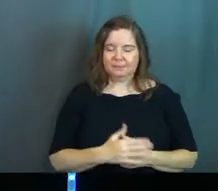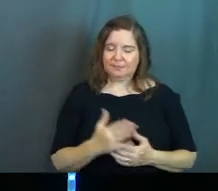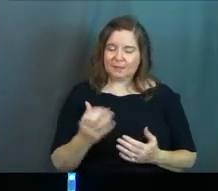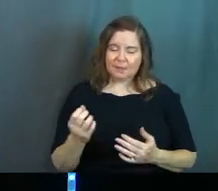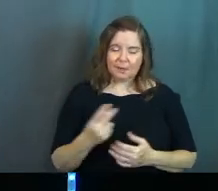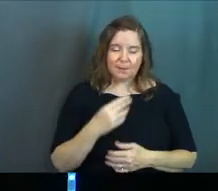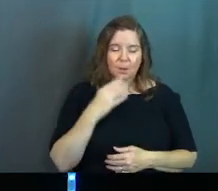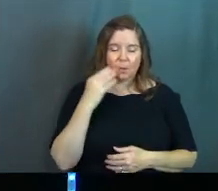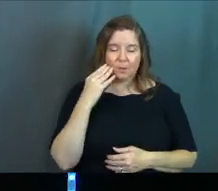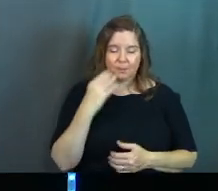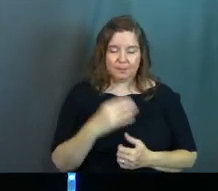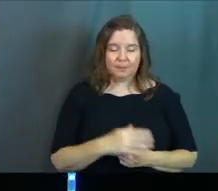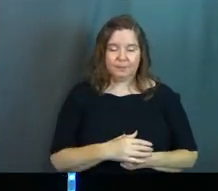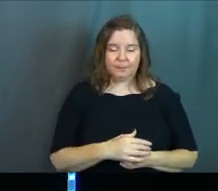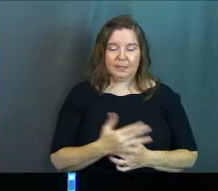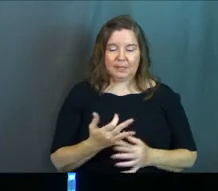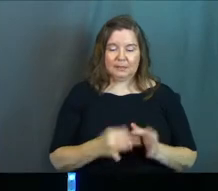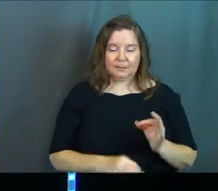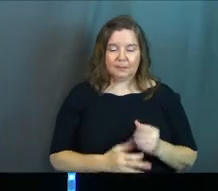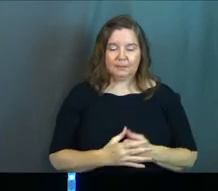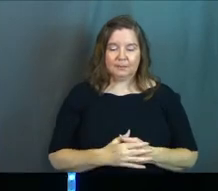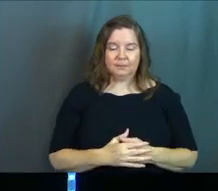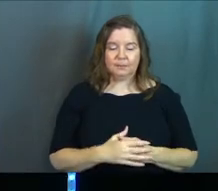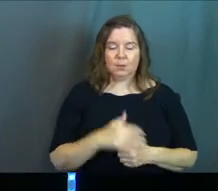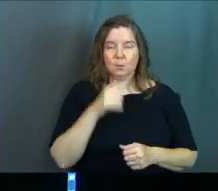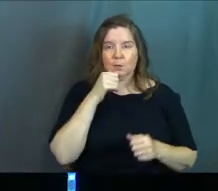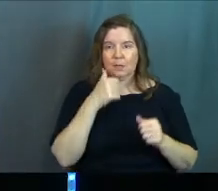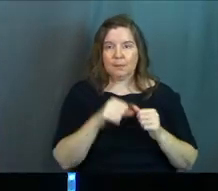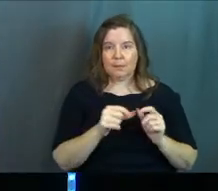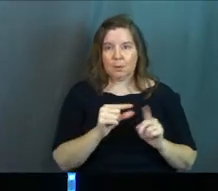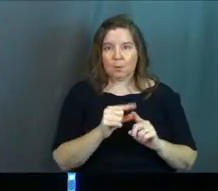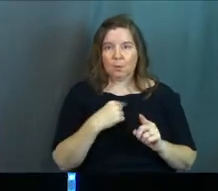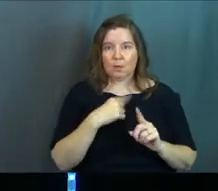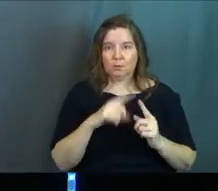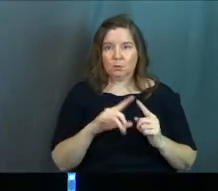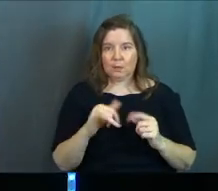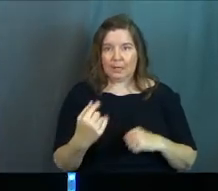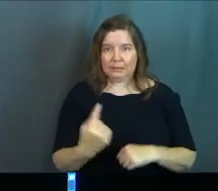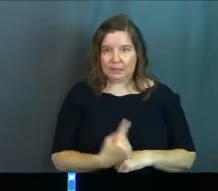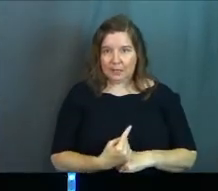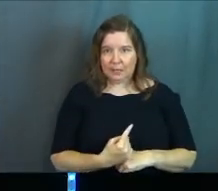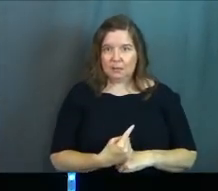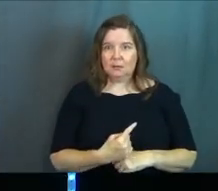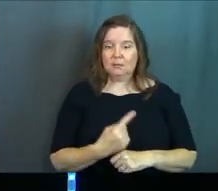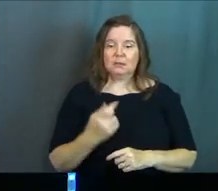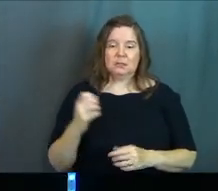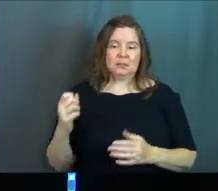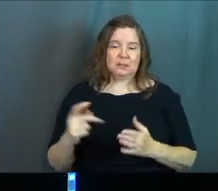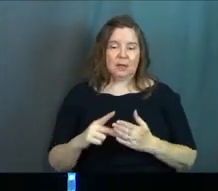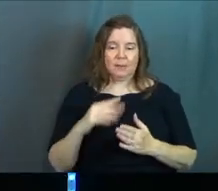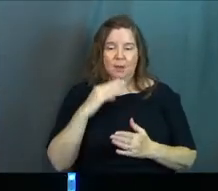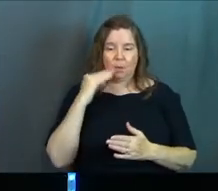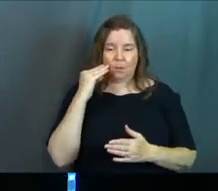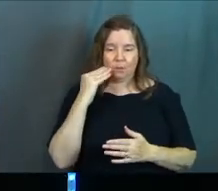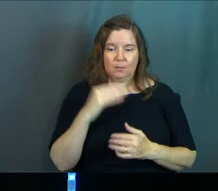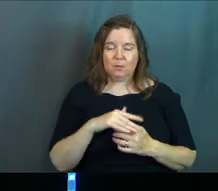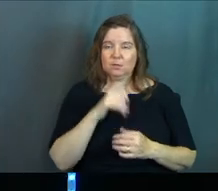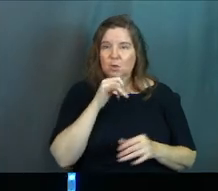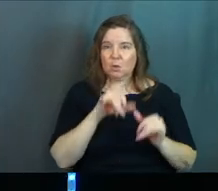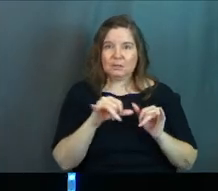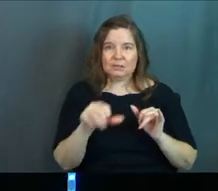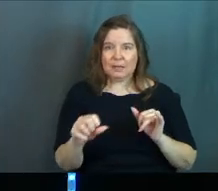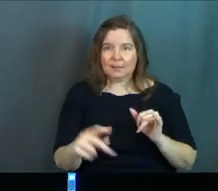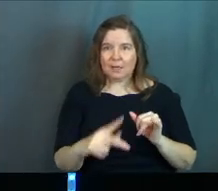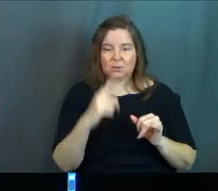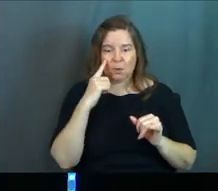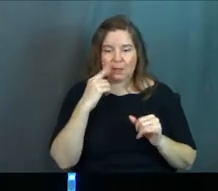Just come back home. It's that simple. Please remember my words. When it comes to that day, just come back home. Don't stay